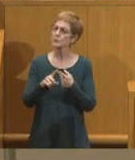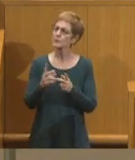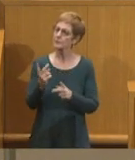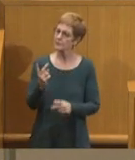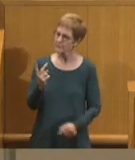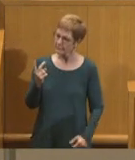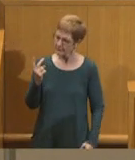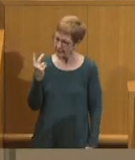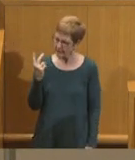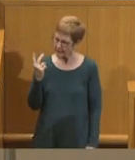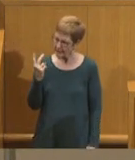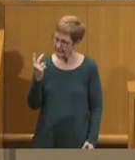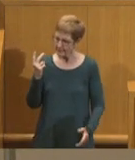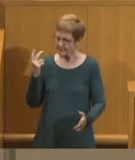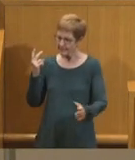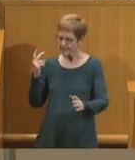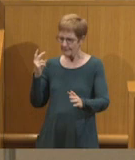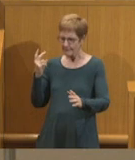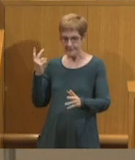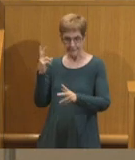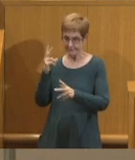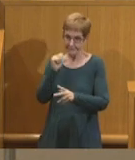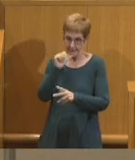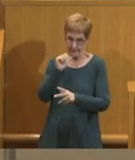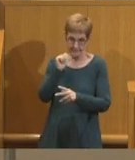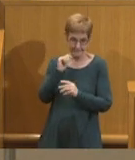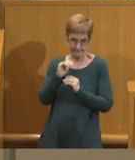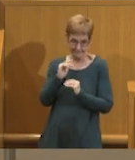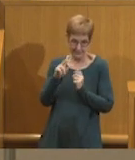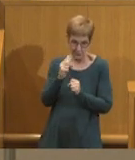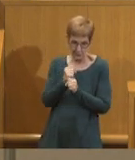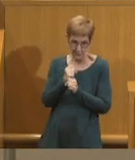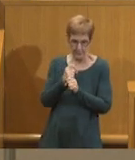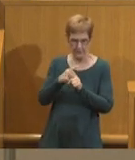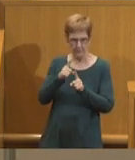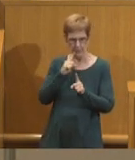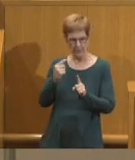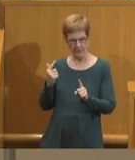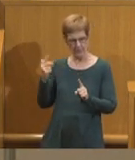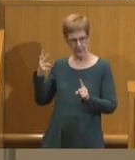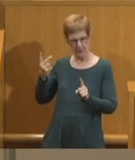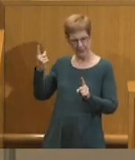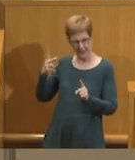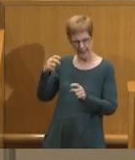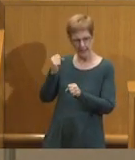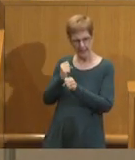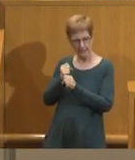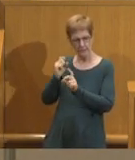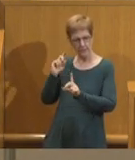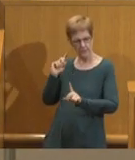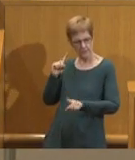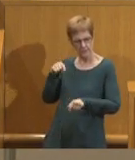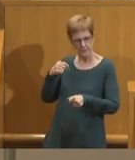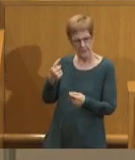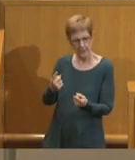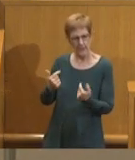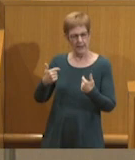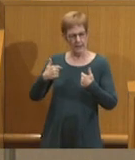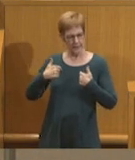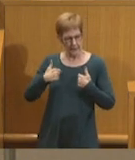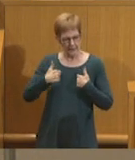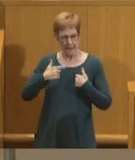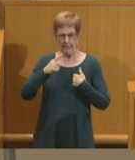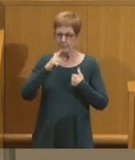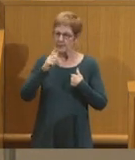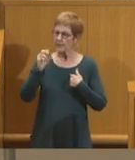on the journey not just in the past two years but really the past three and a half years that I have